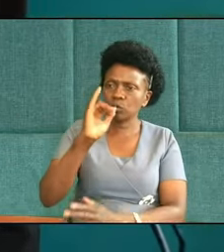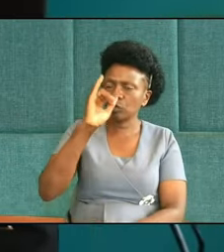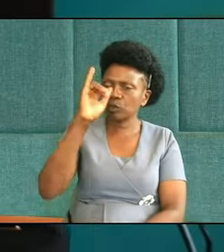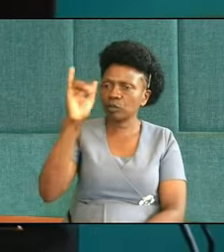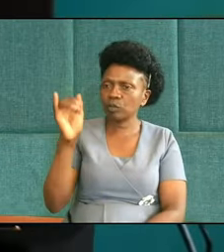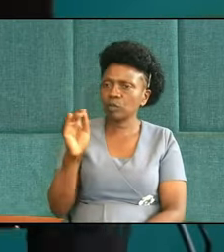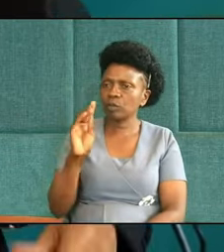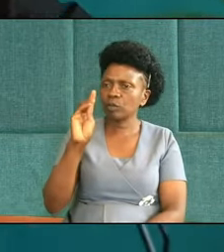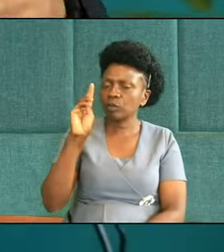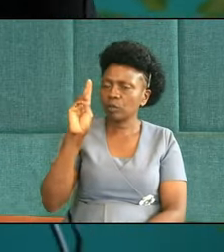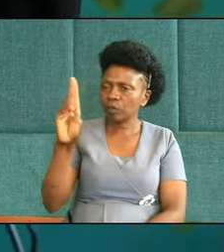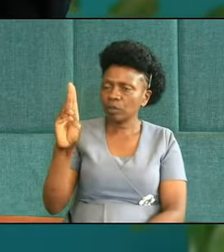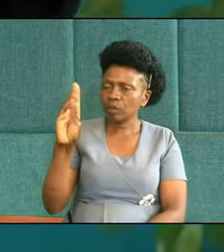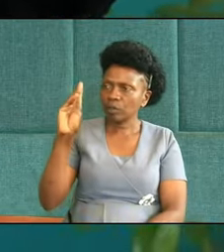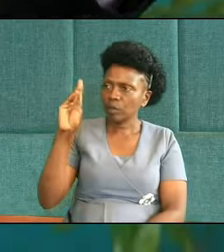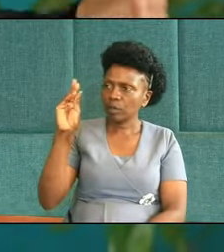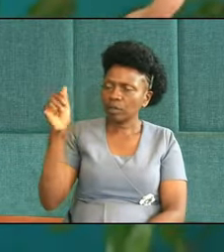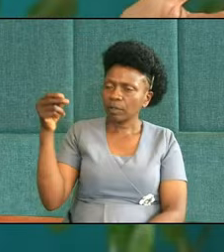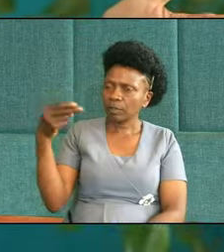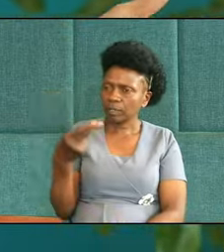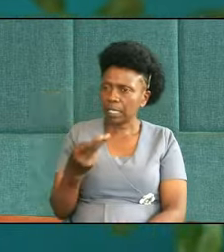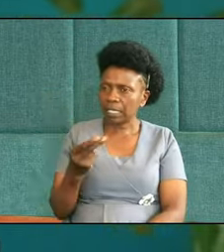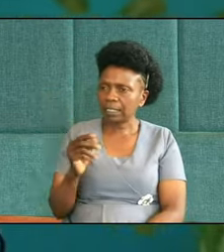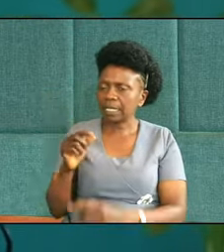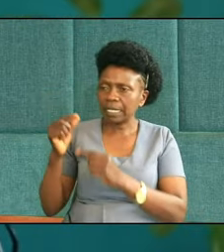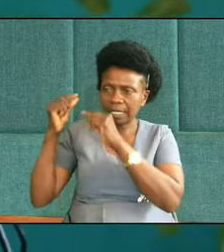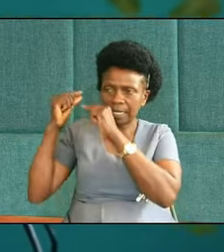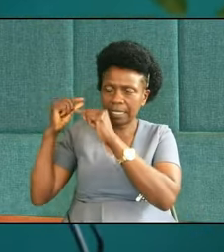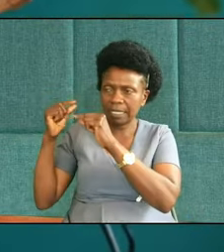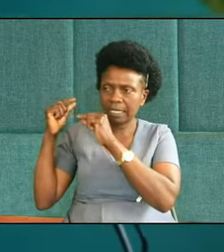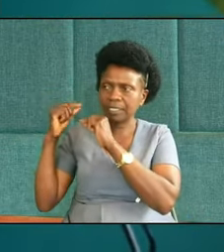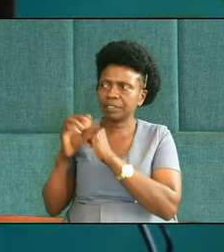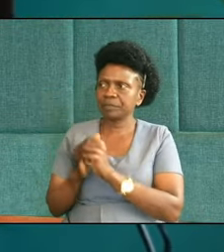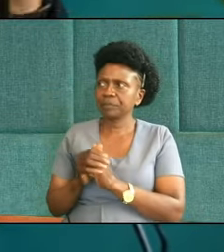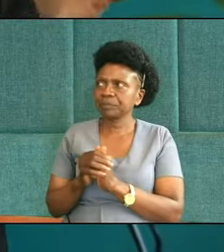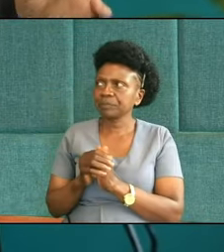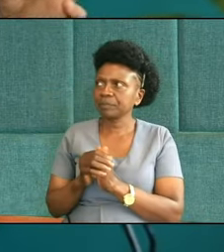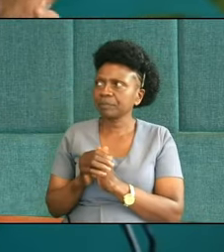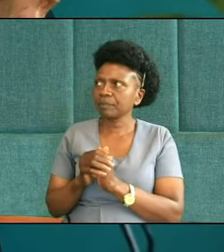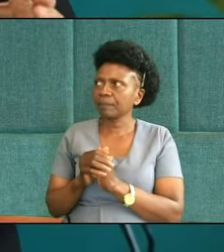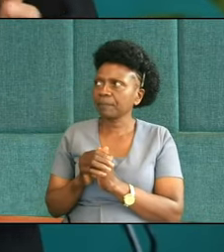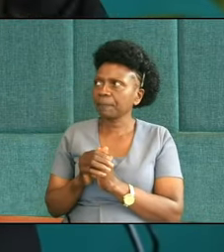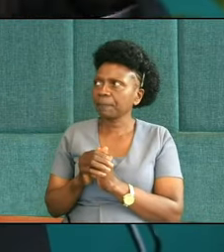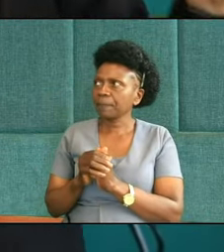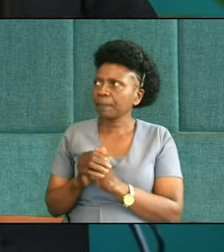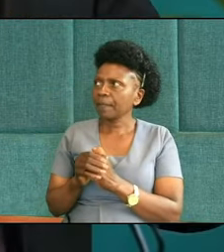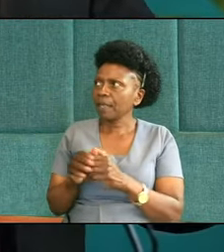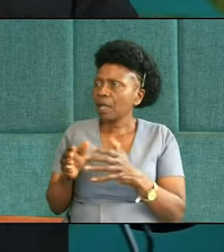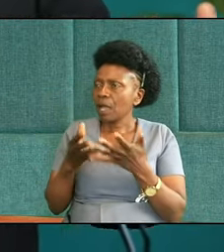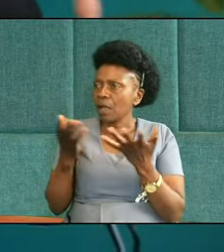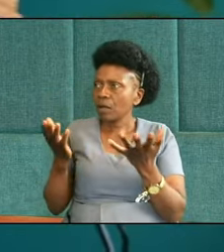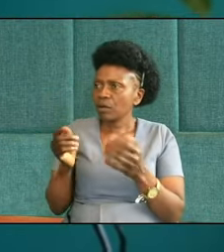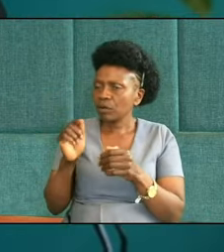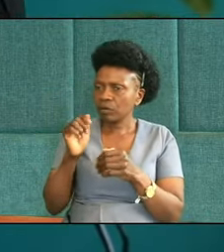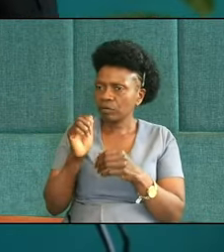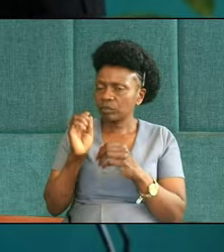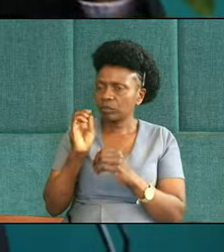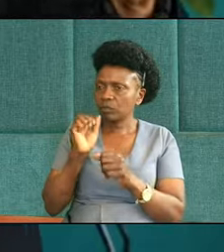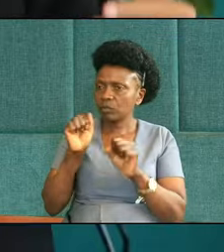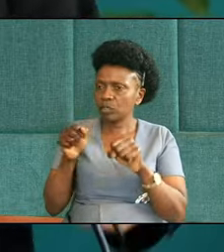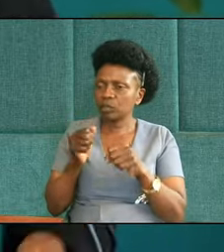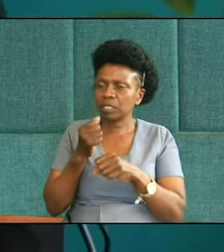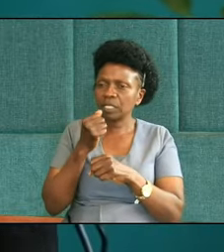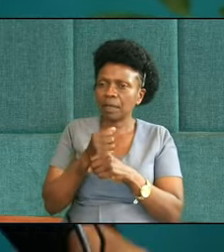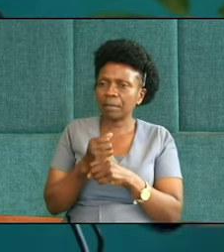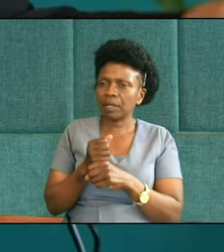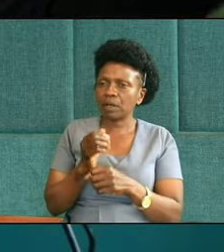Joseph, no, but through Judah, amazing, now what was happening was kind of strange, how does this happen, why didn't